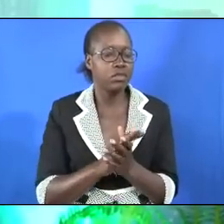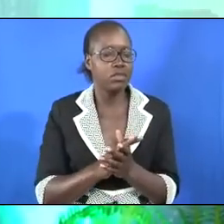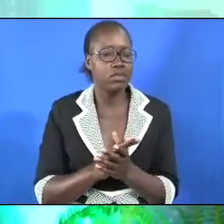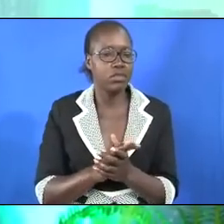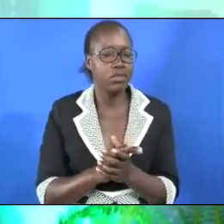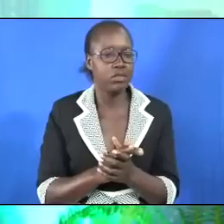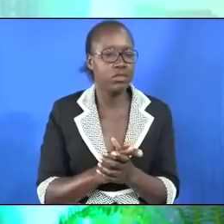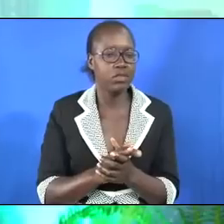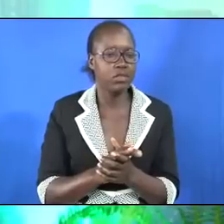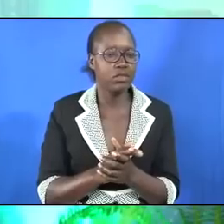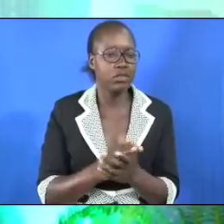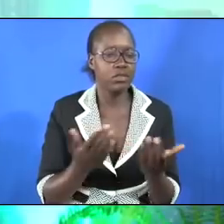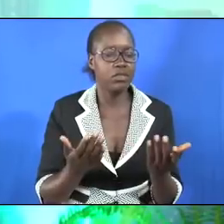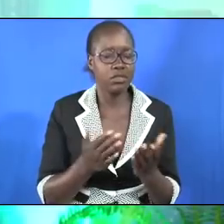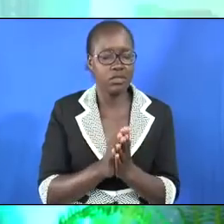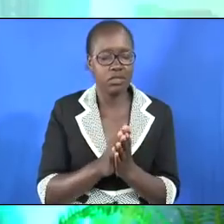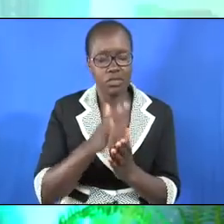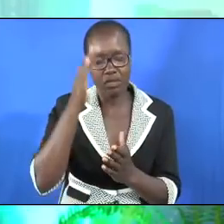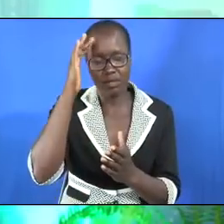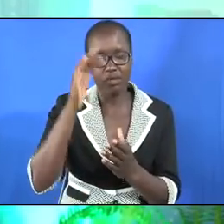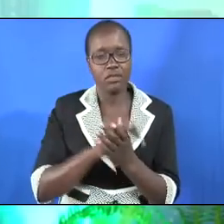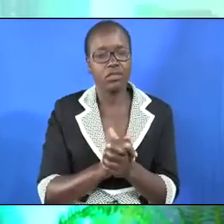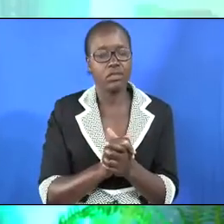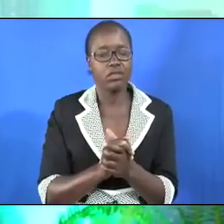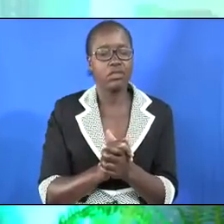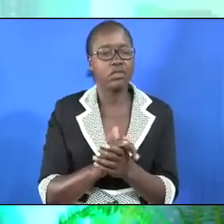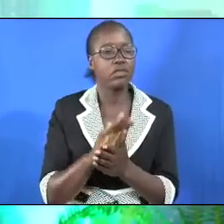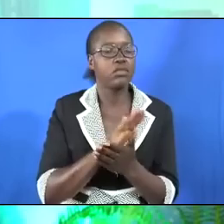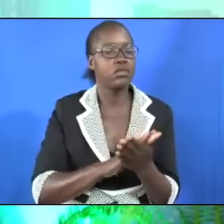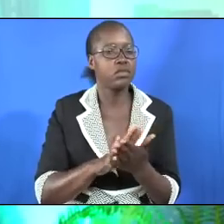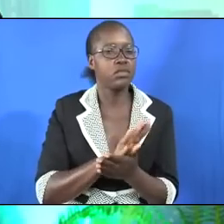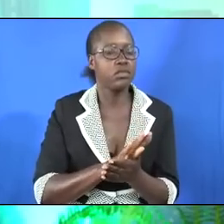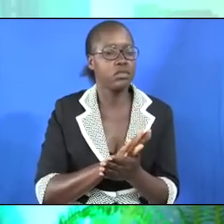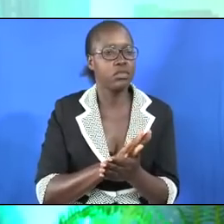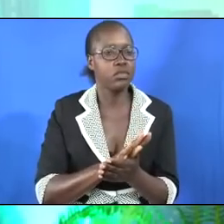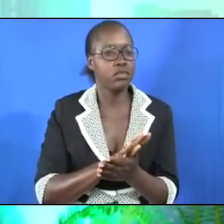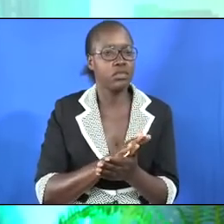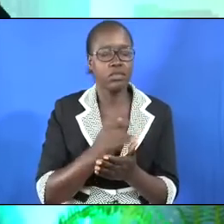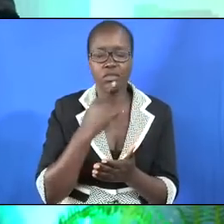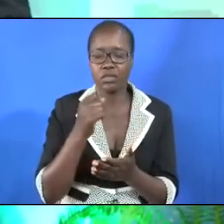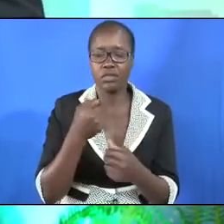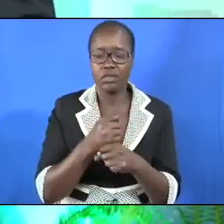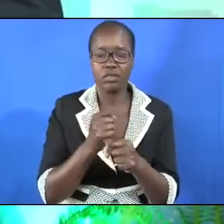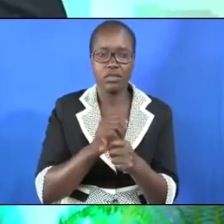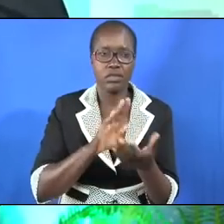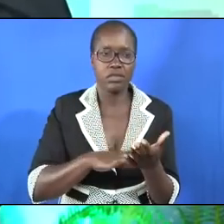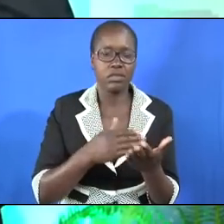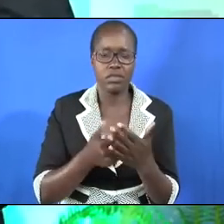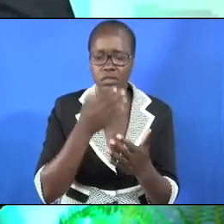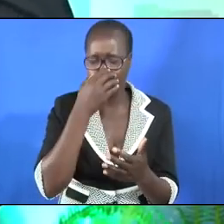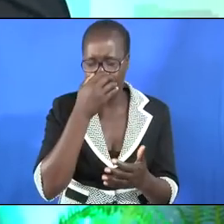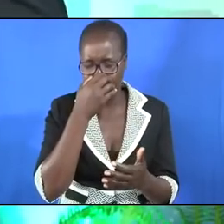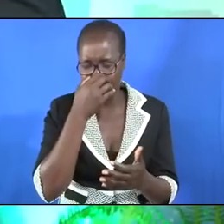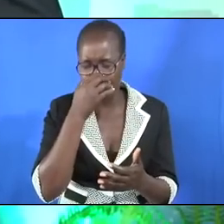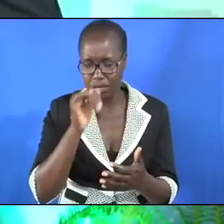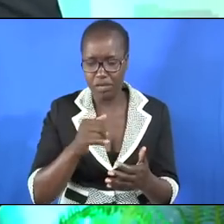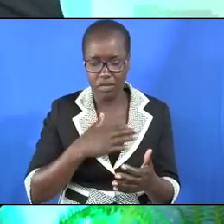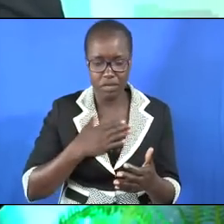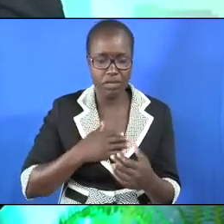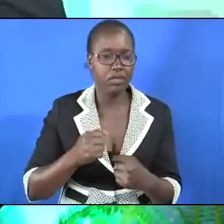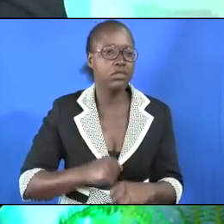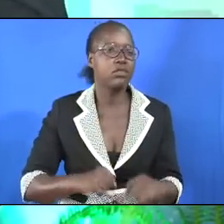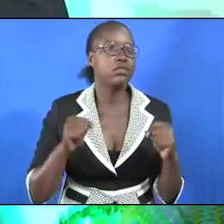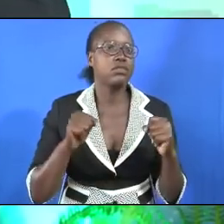been taught to believe in the prophet and you will be established no wonder she makes this proposal I wish that my